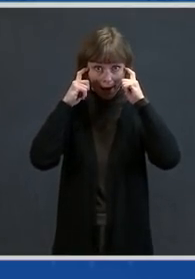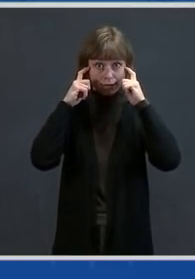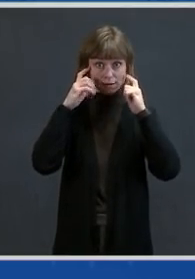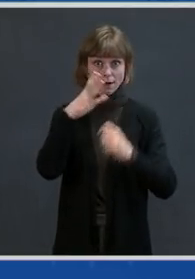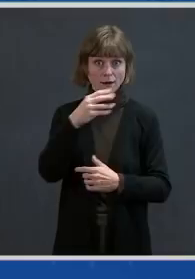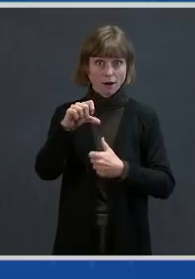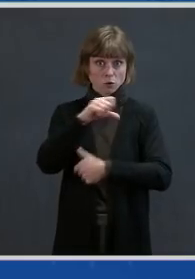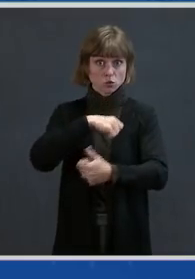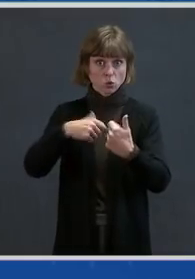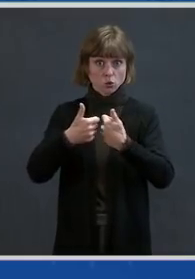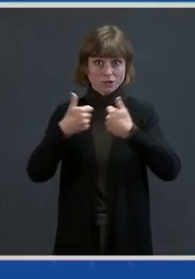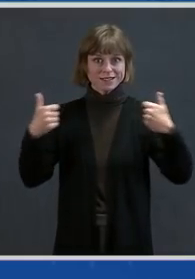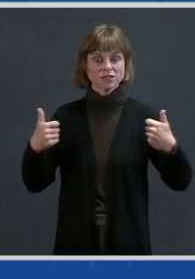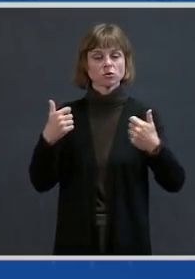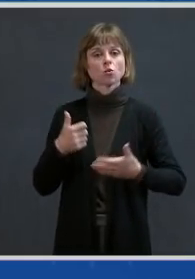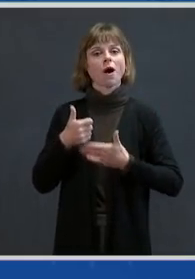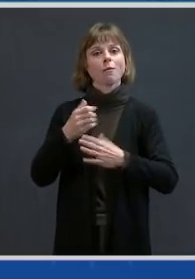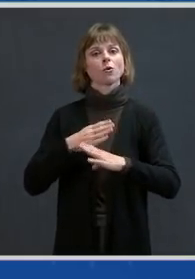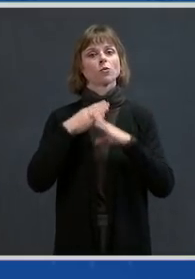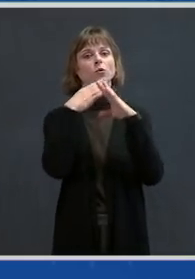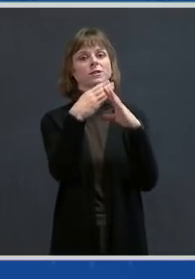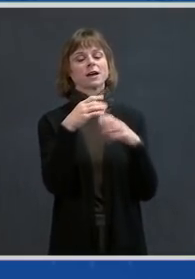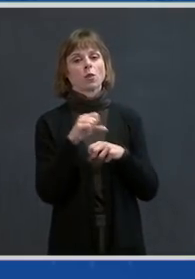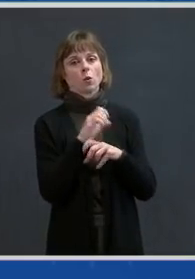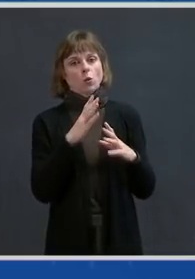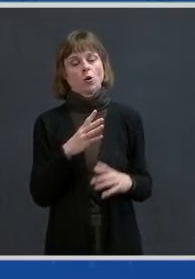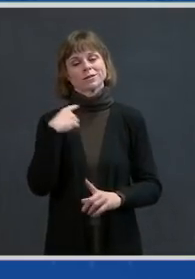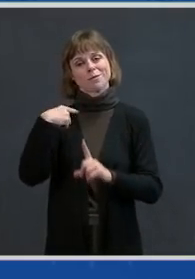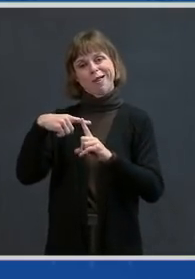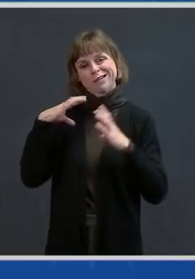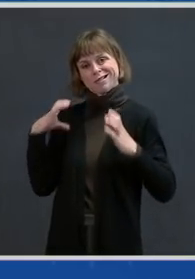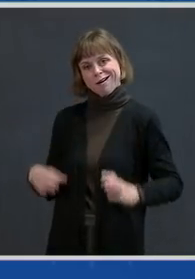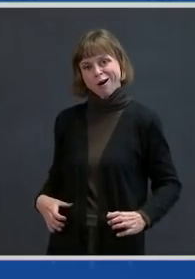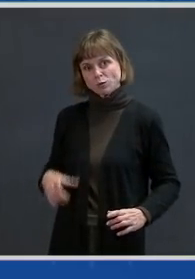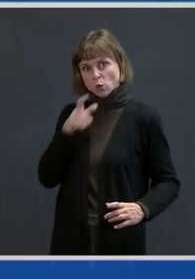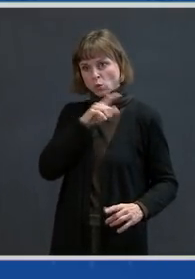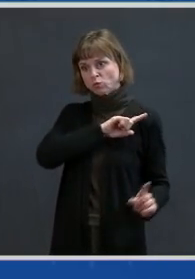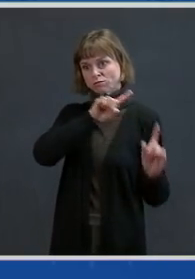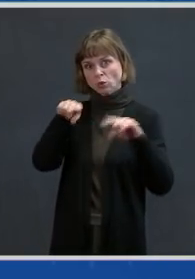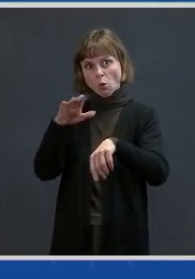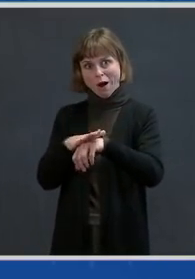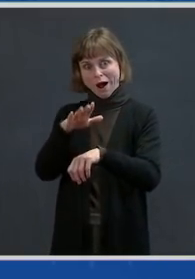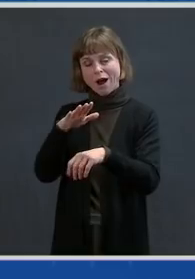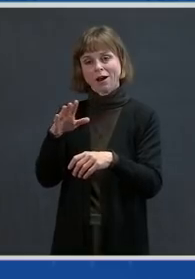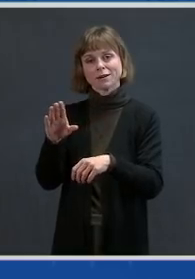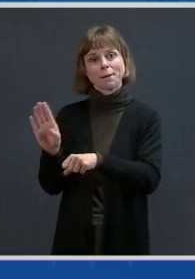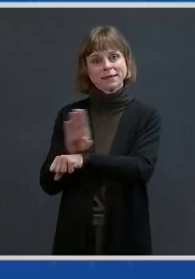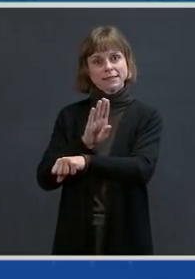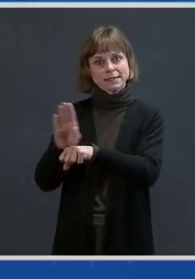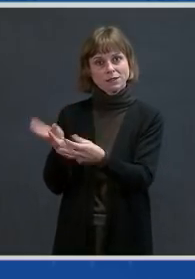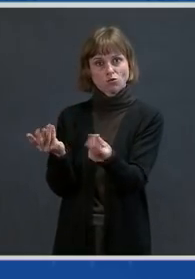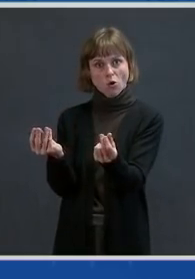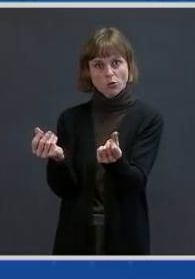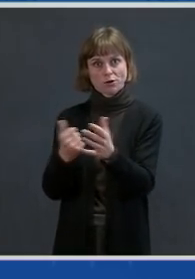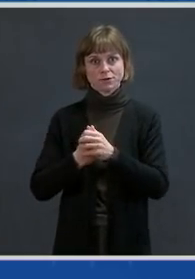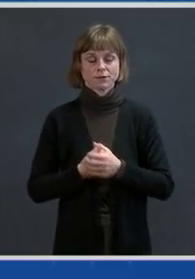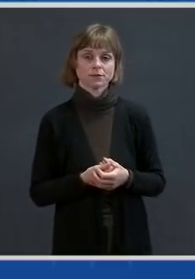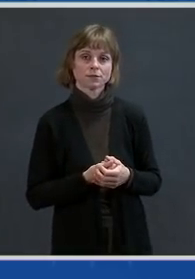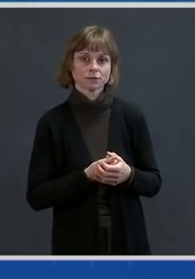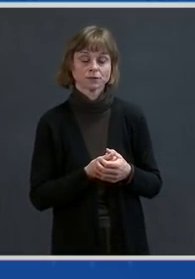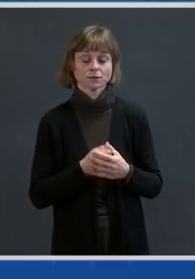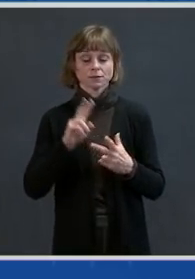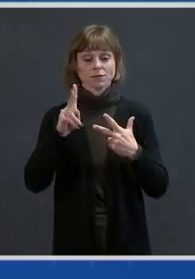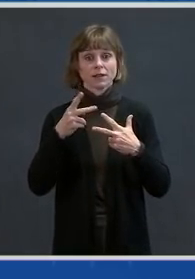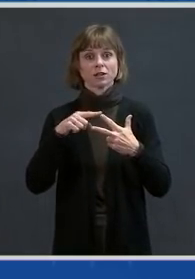to protect workers, customers, and others on their premises. Second, reduce barriers to